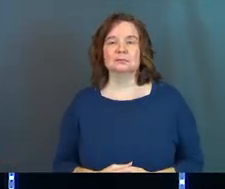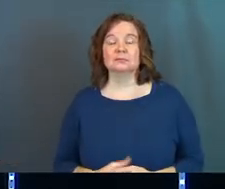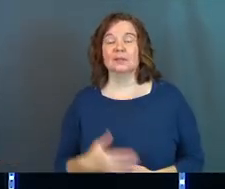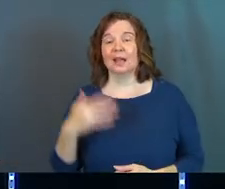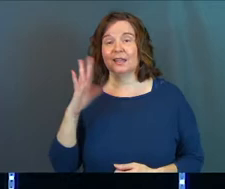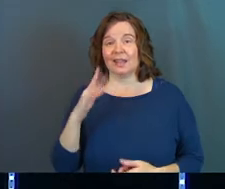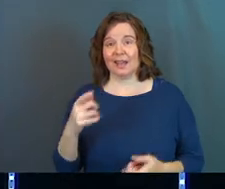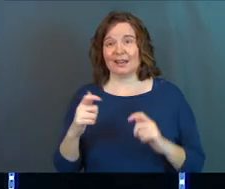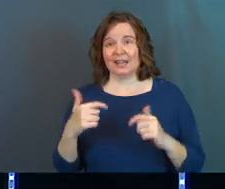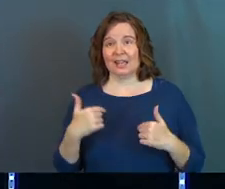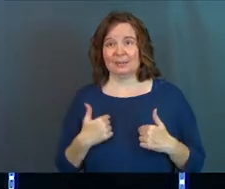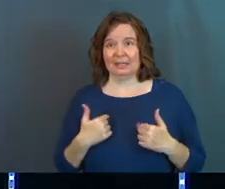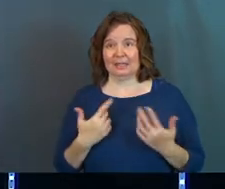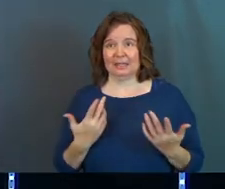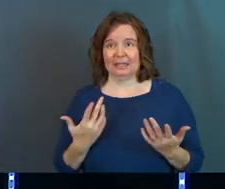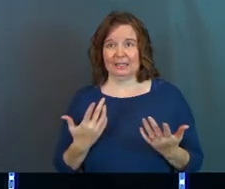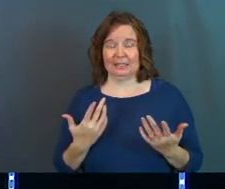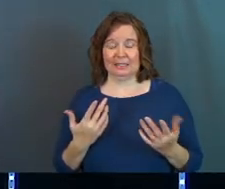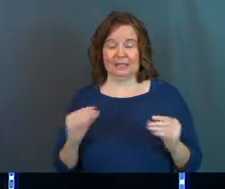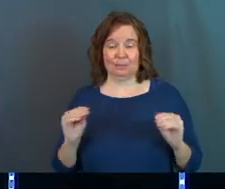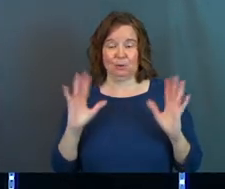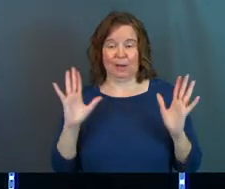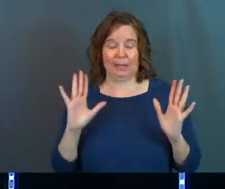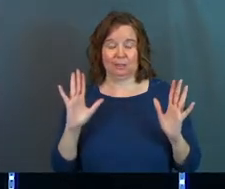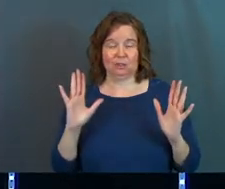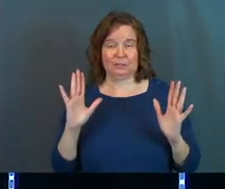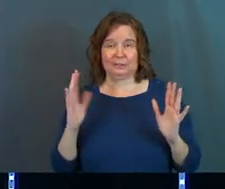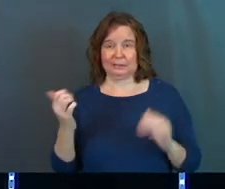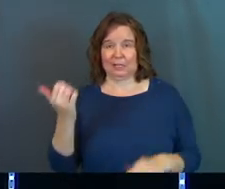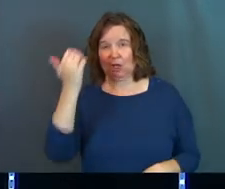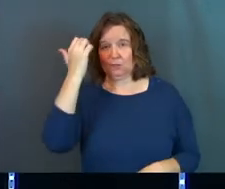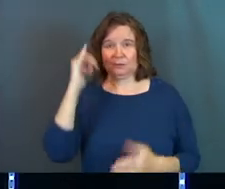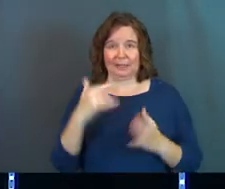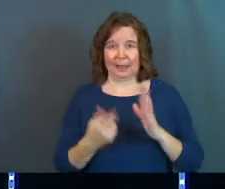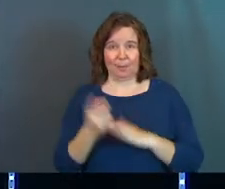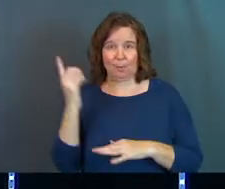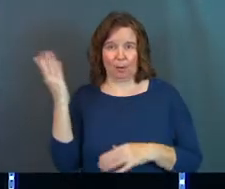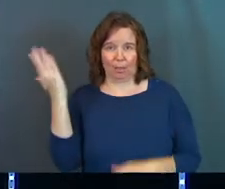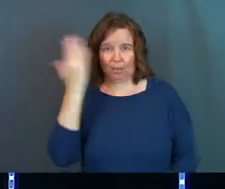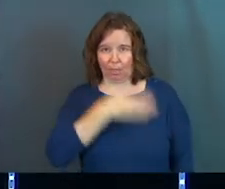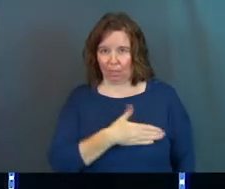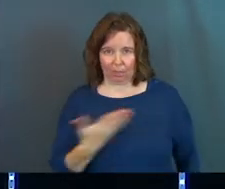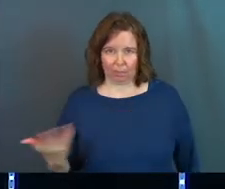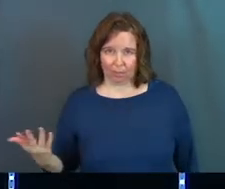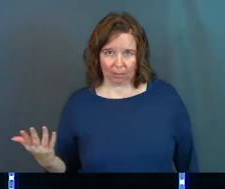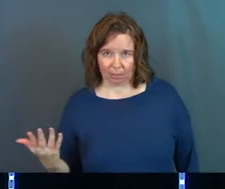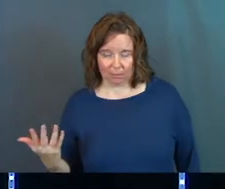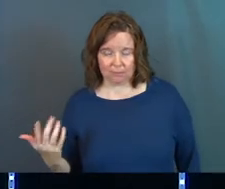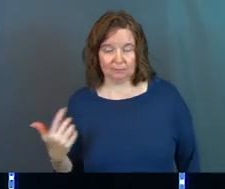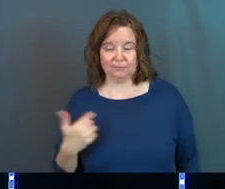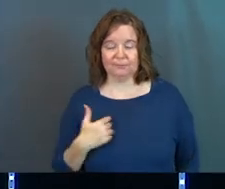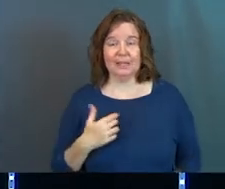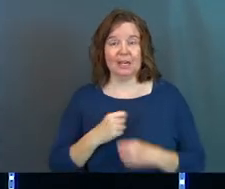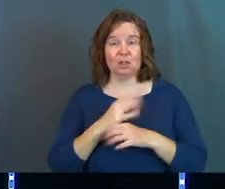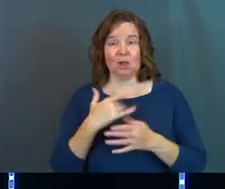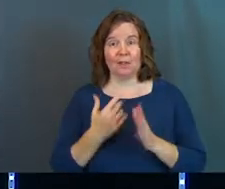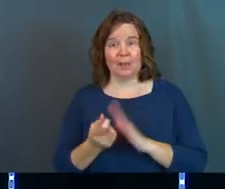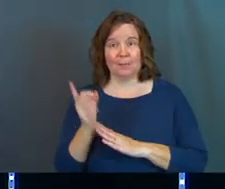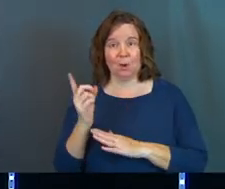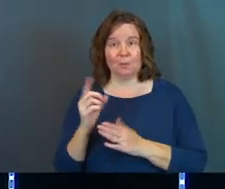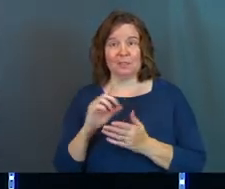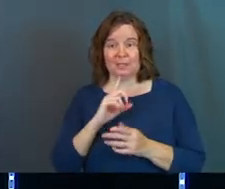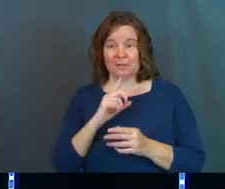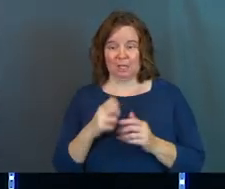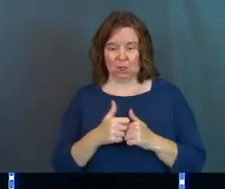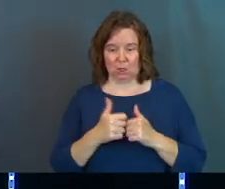And God gave me miraculous ignorance in that moment and blindness, and he caused that moment